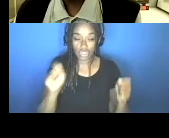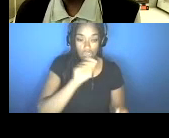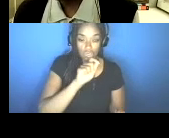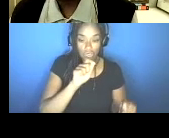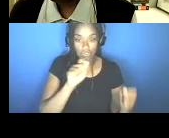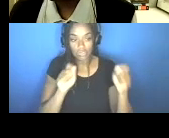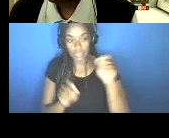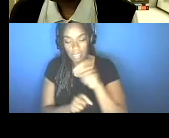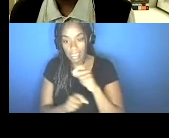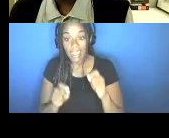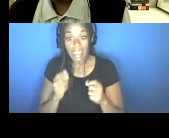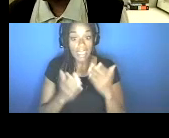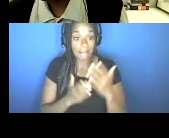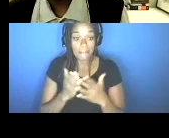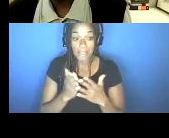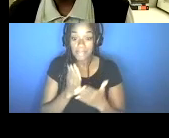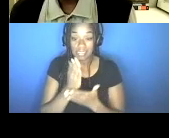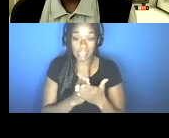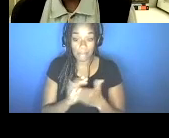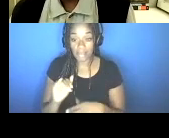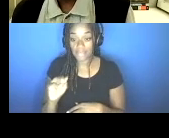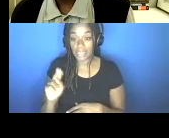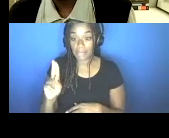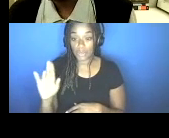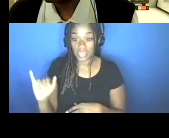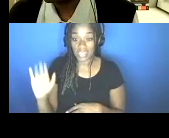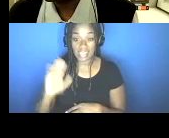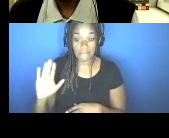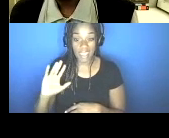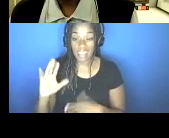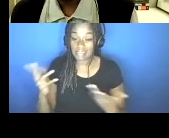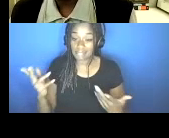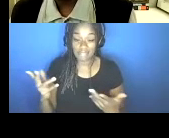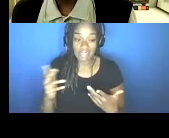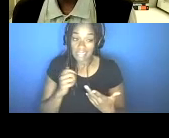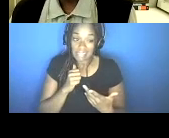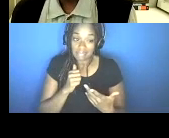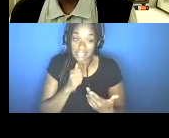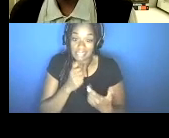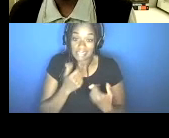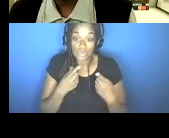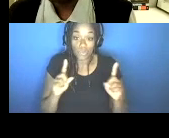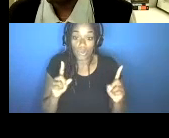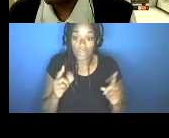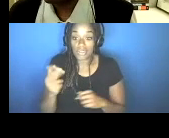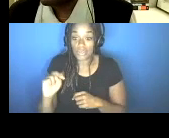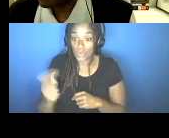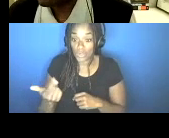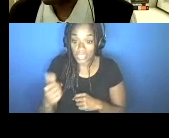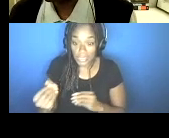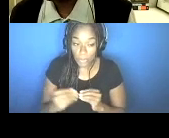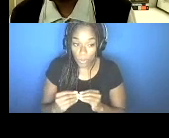some of the immunity that we have had in the past. So, you know, getting tested or thinking about getting tested, you know, when someone,